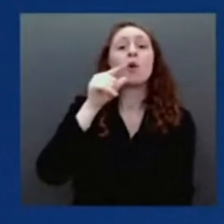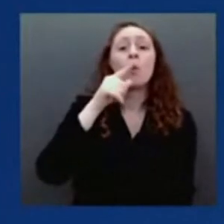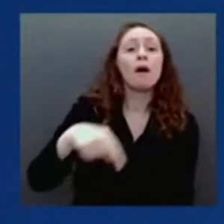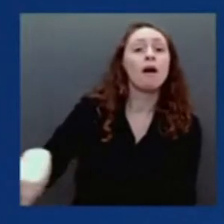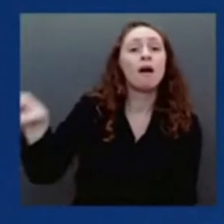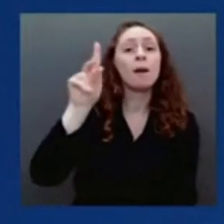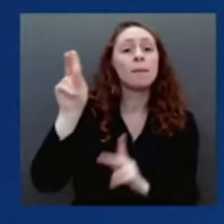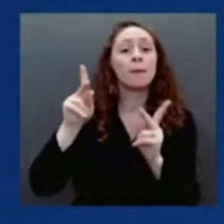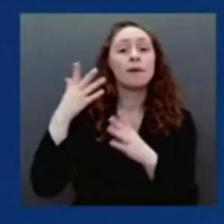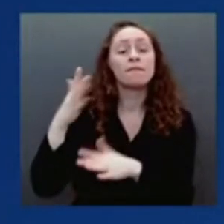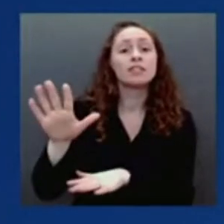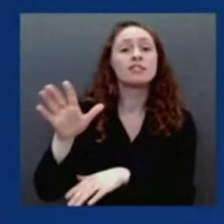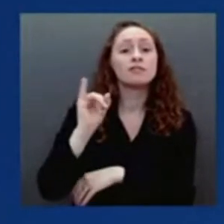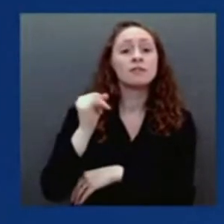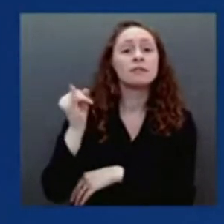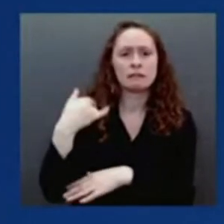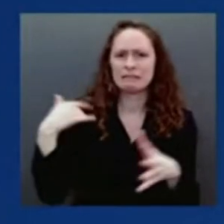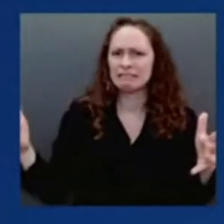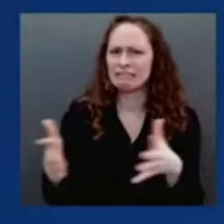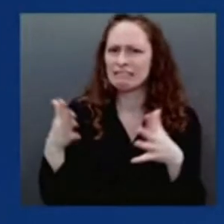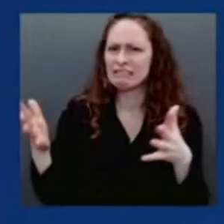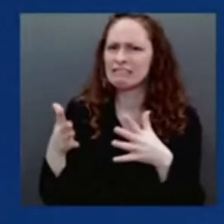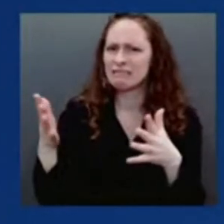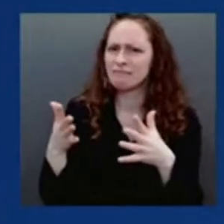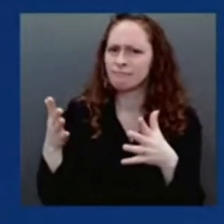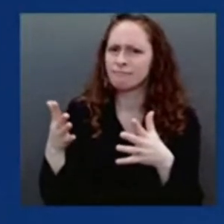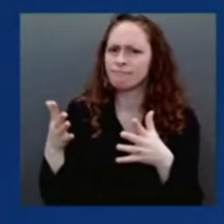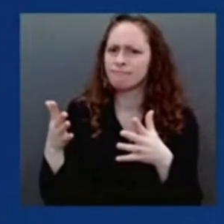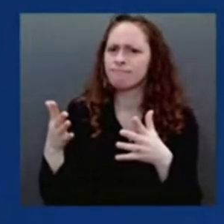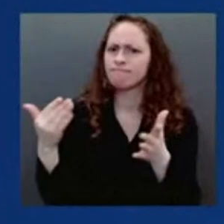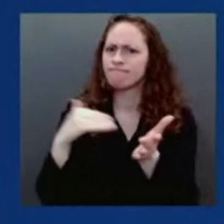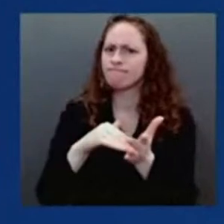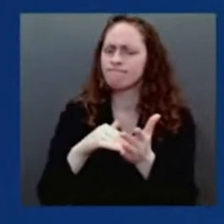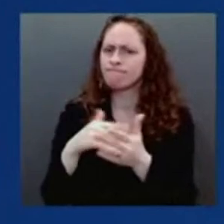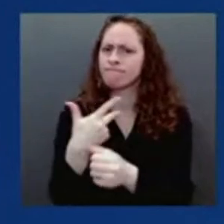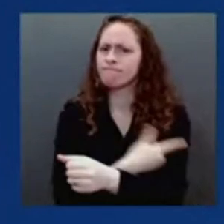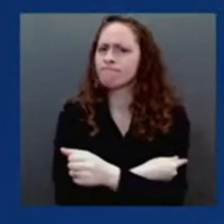All right. Next, let's go to Cheyenne Haslett at ABC.